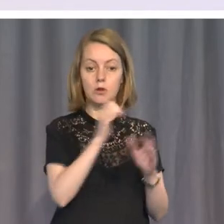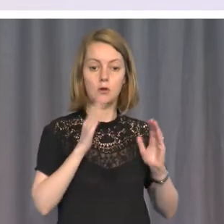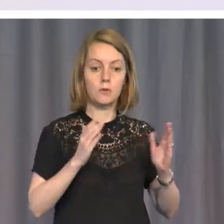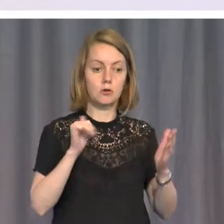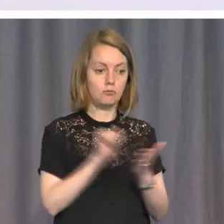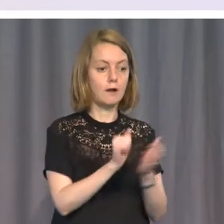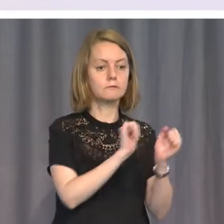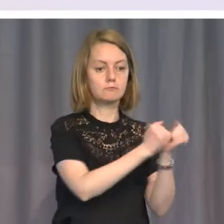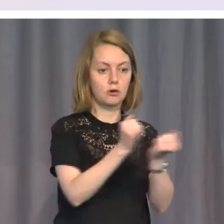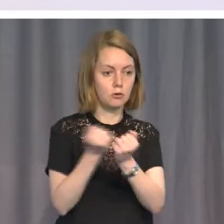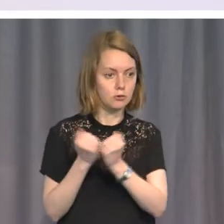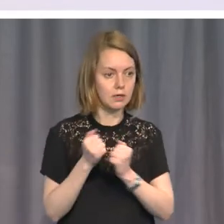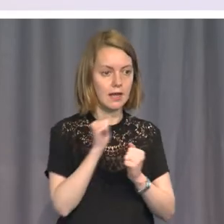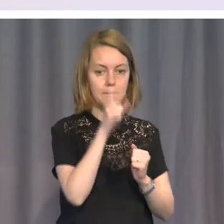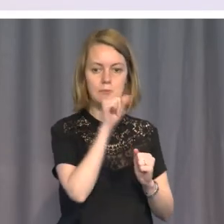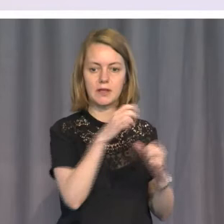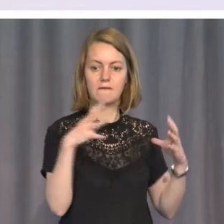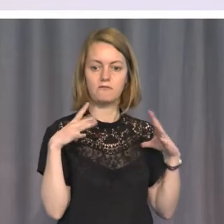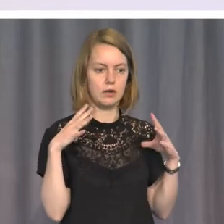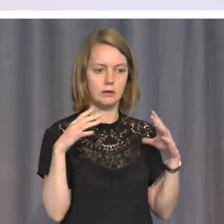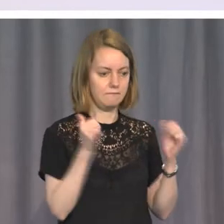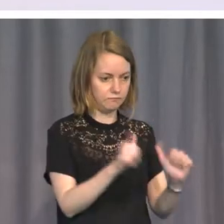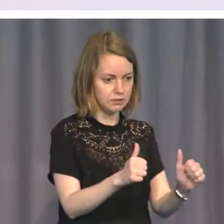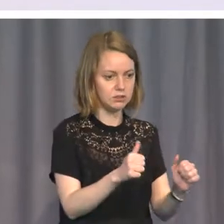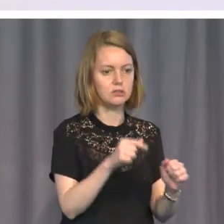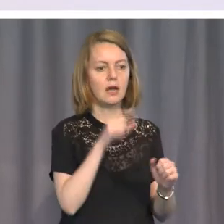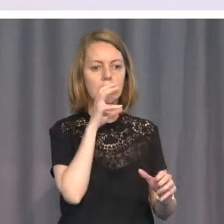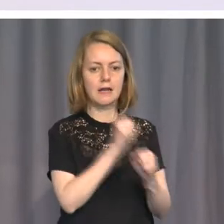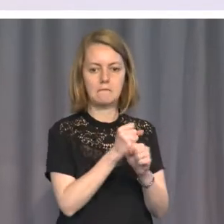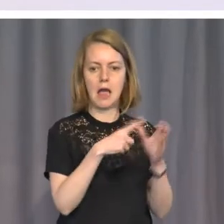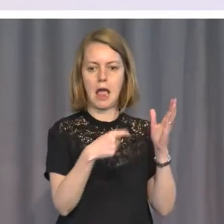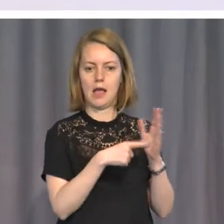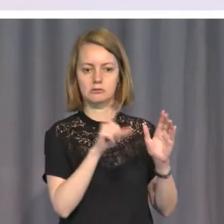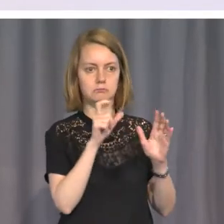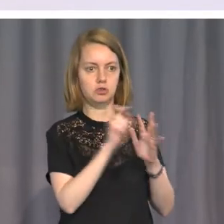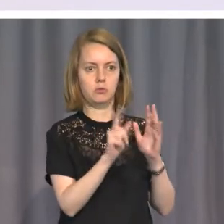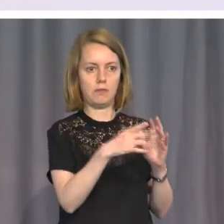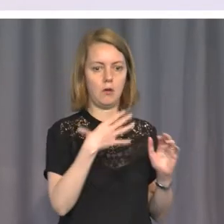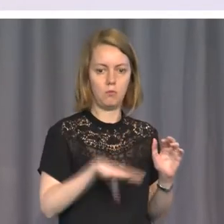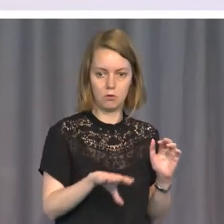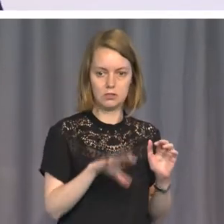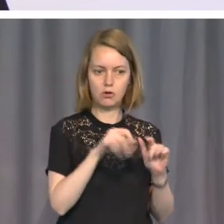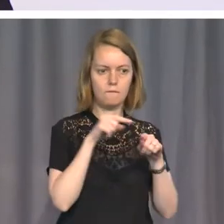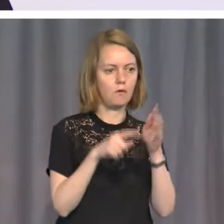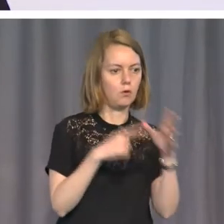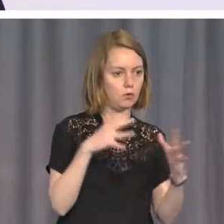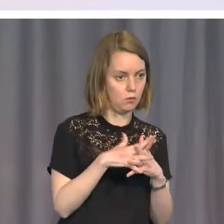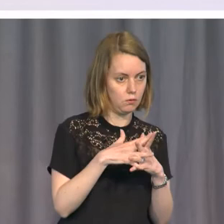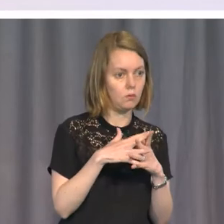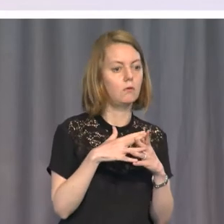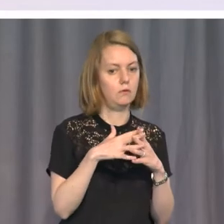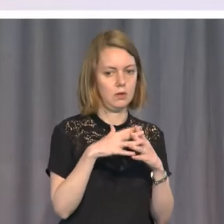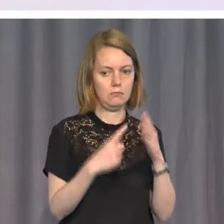that the country's leaders still acted with impunity in the absence of the rule of law. And she describes an